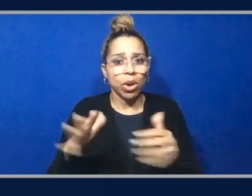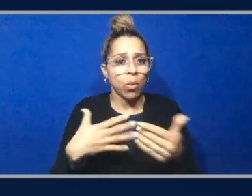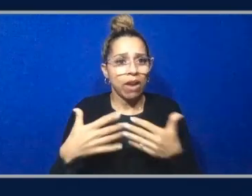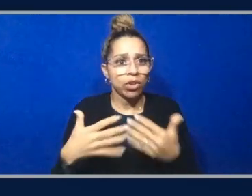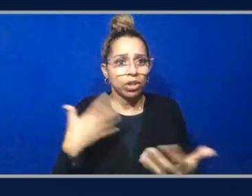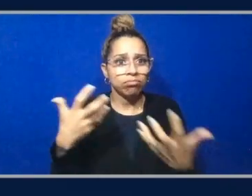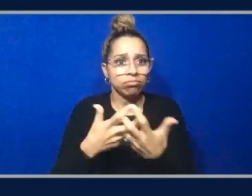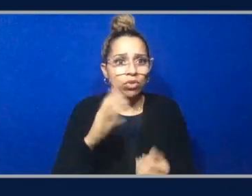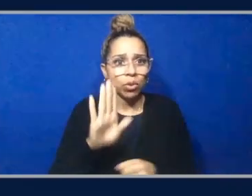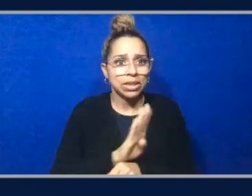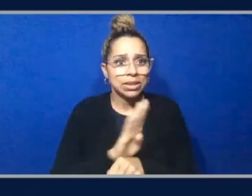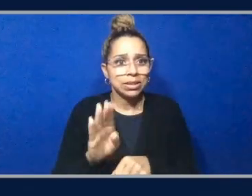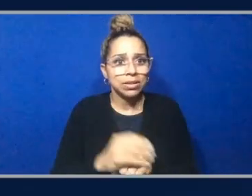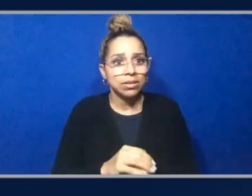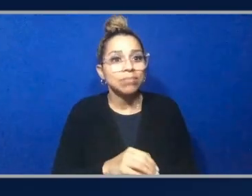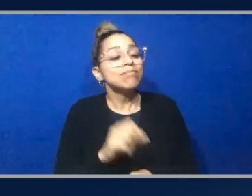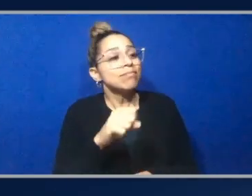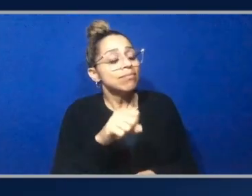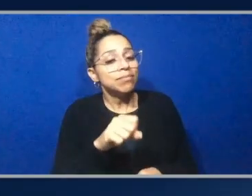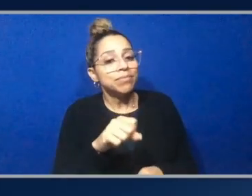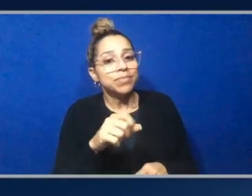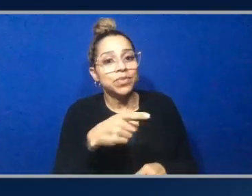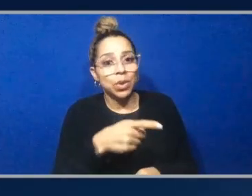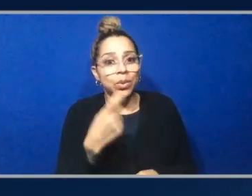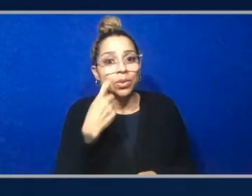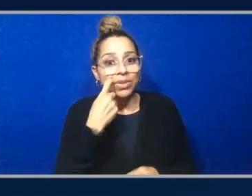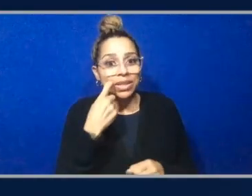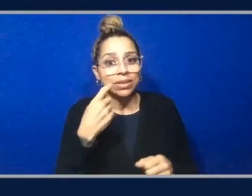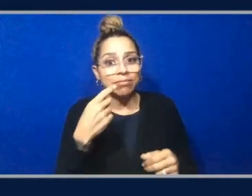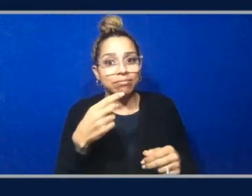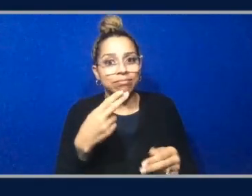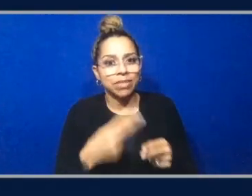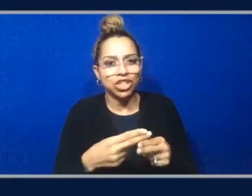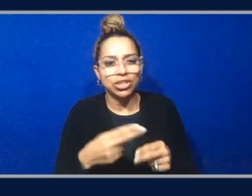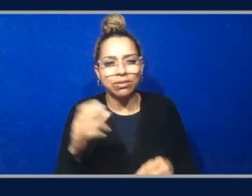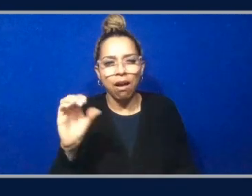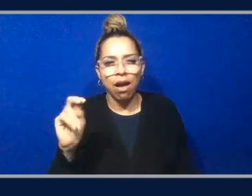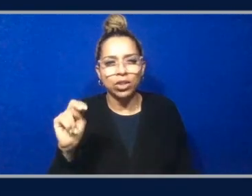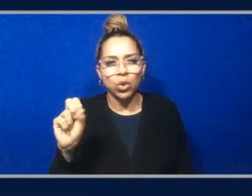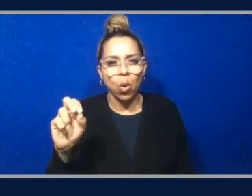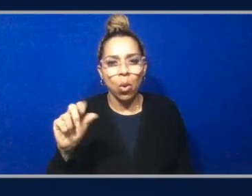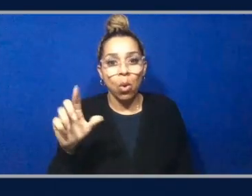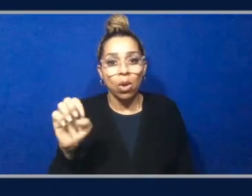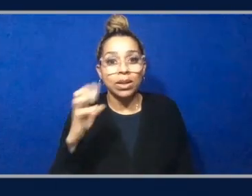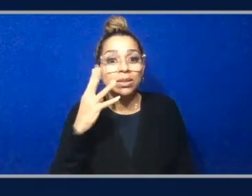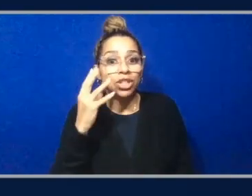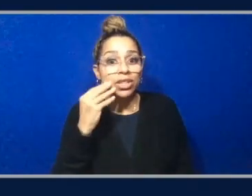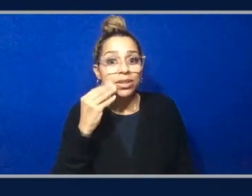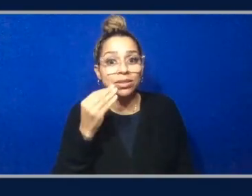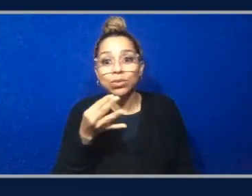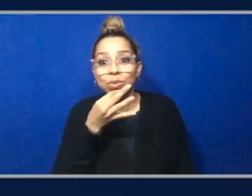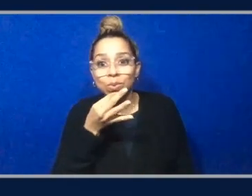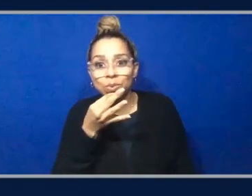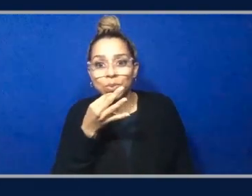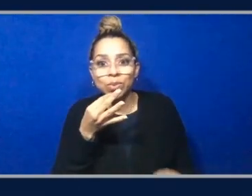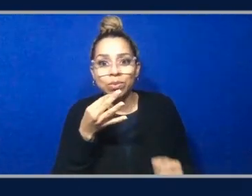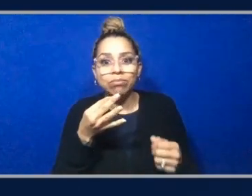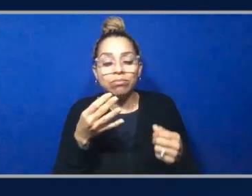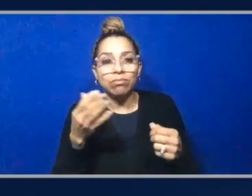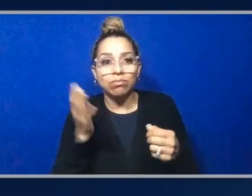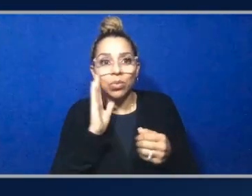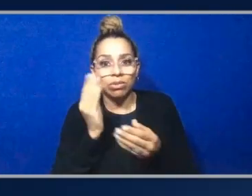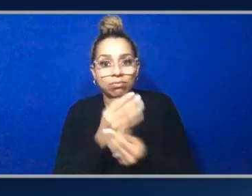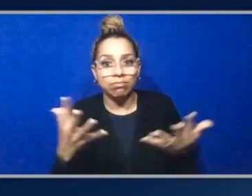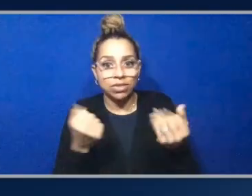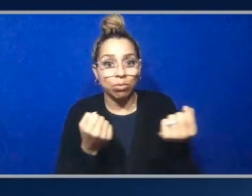console experience, um, and just a few seconds remaining. That's also supported the EKS cuddle as well. Supported with EKS cuddle, the AWS CLI, or the